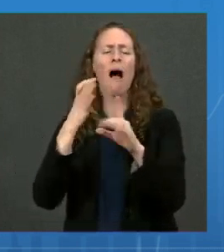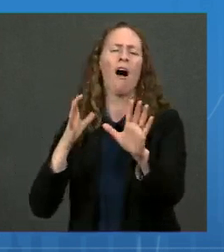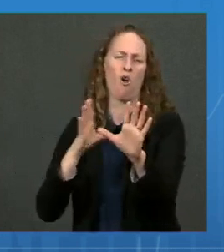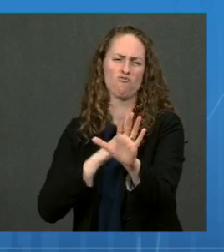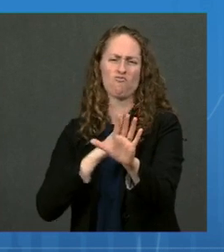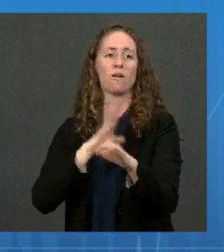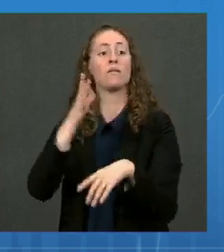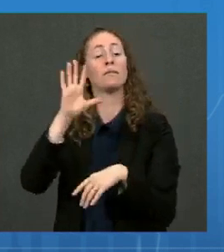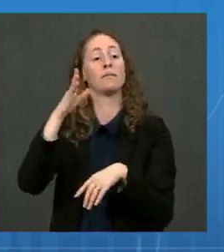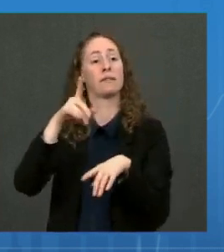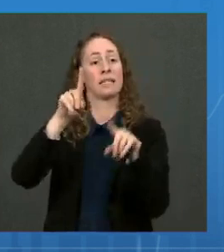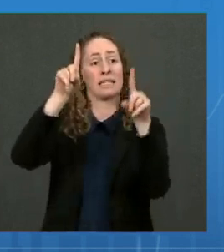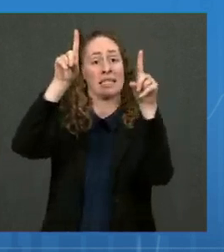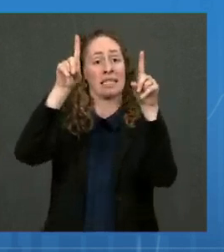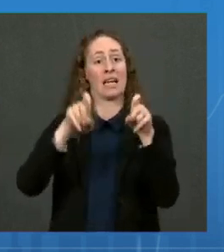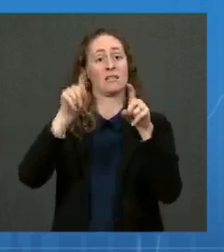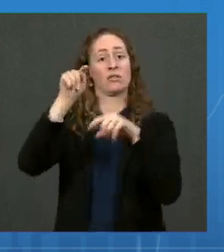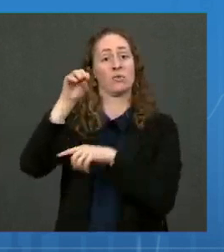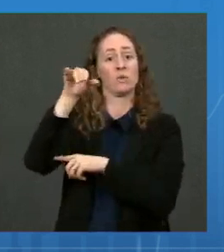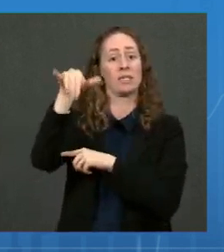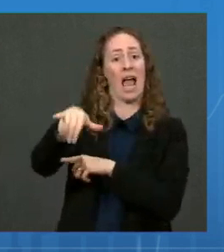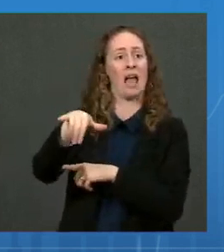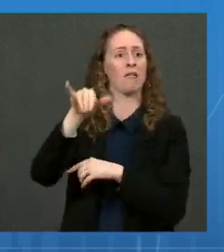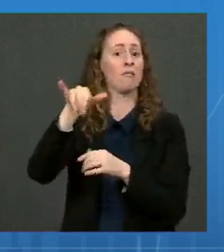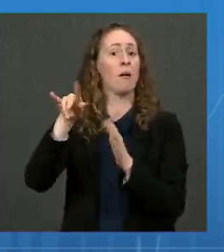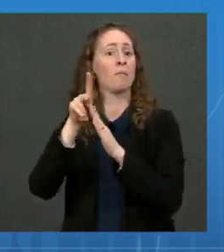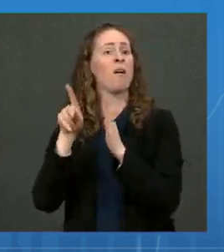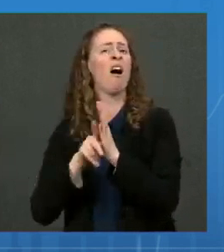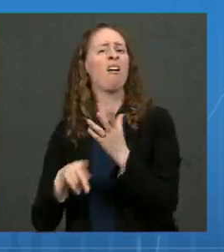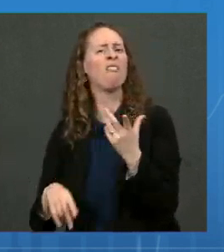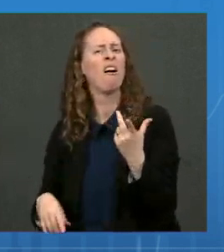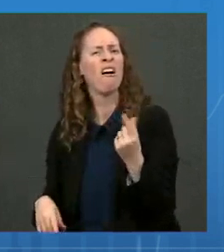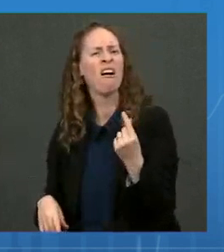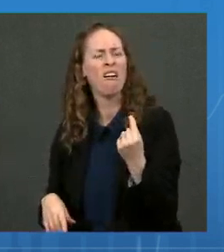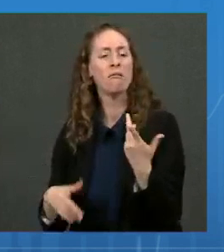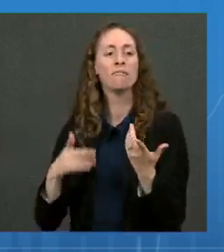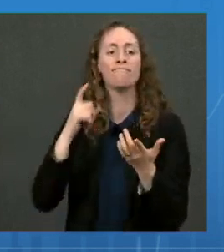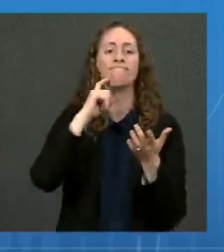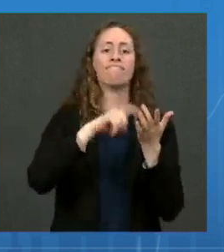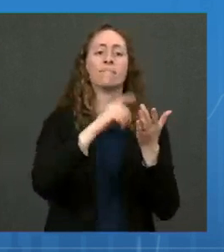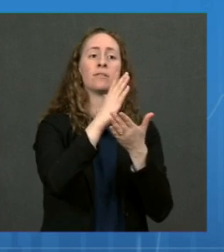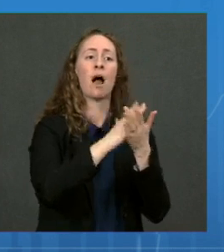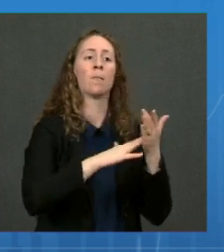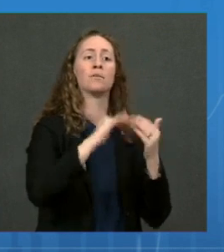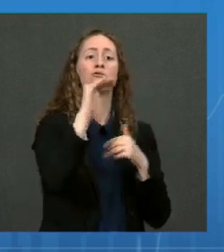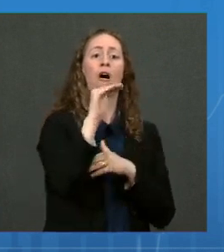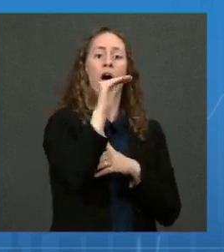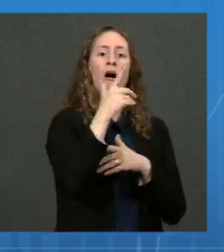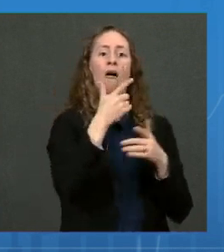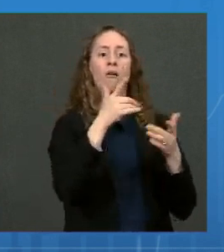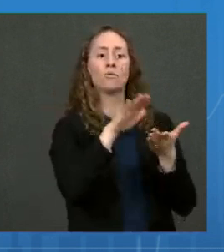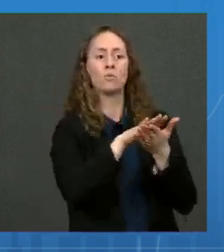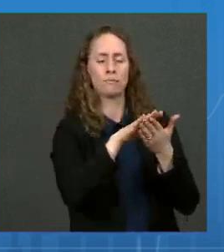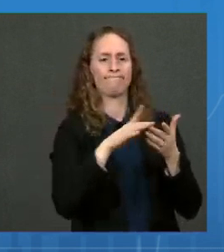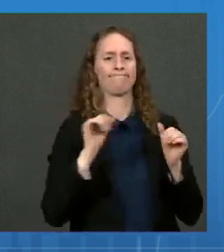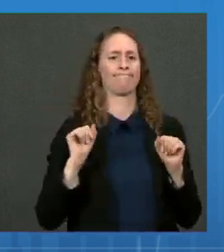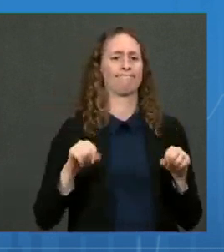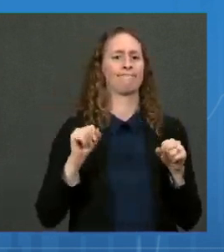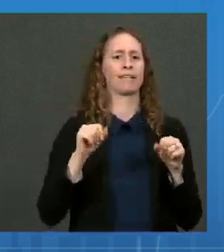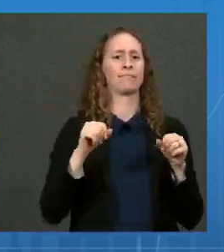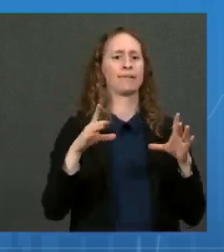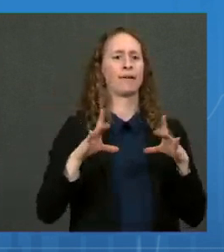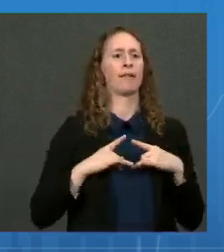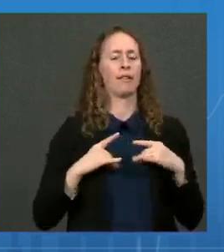policy where rather than students quarantining after potential exposure, that they could potentially instead